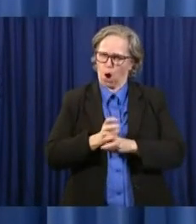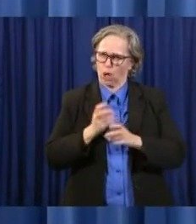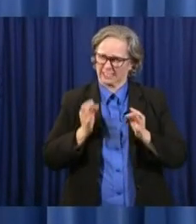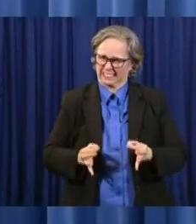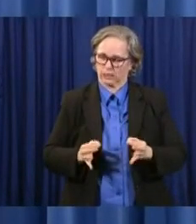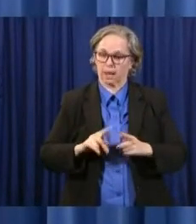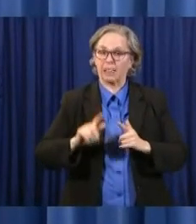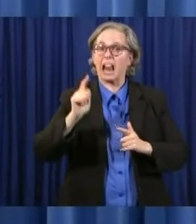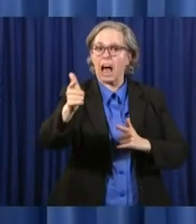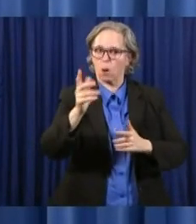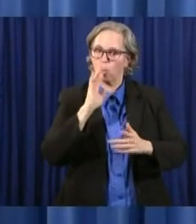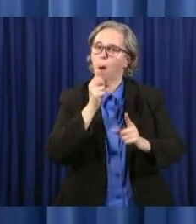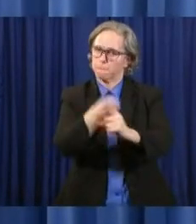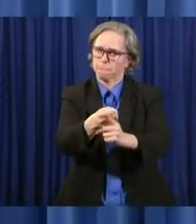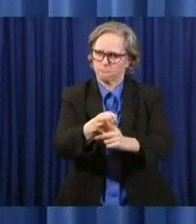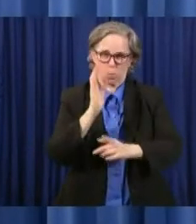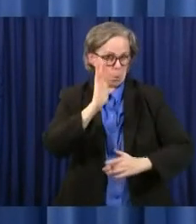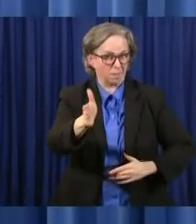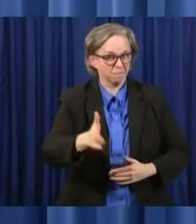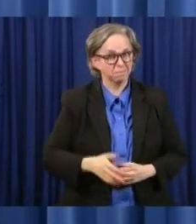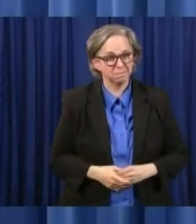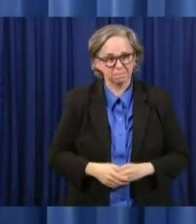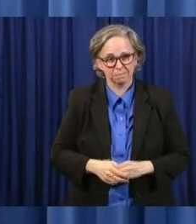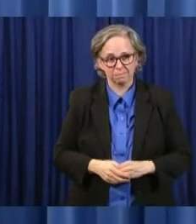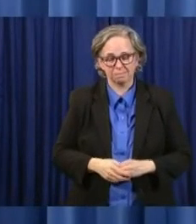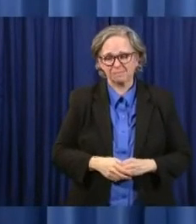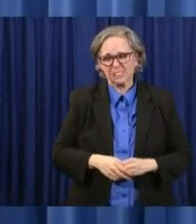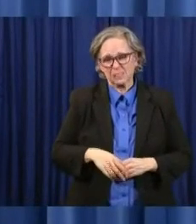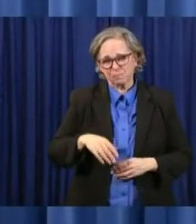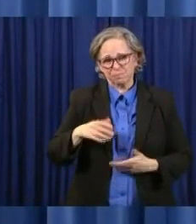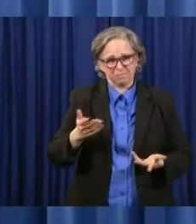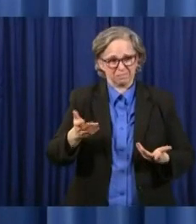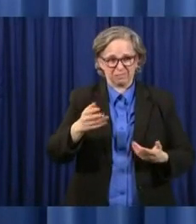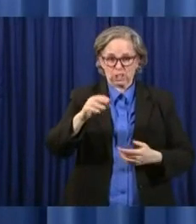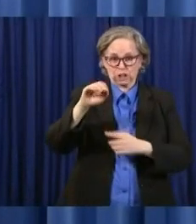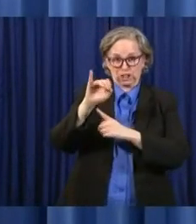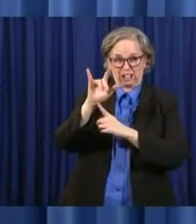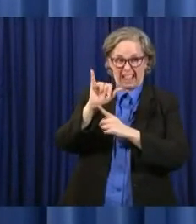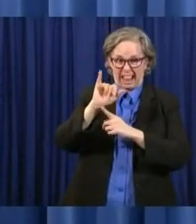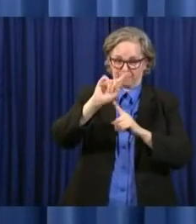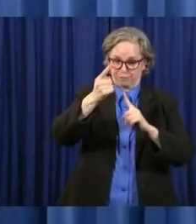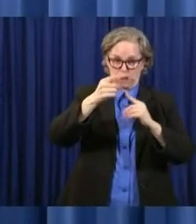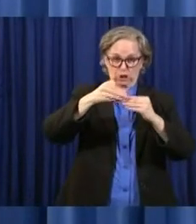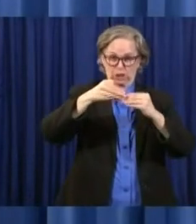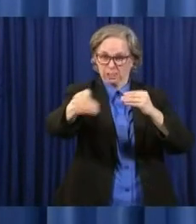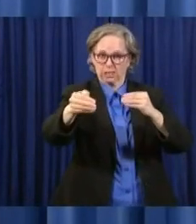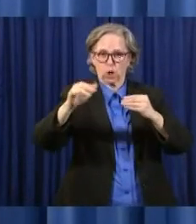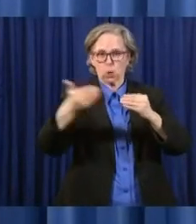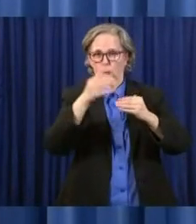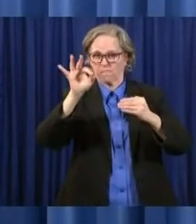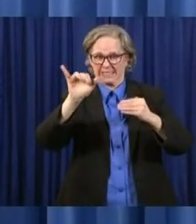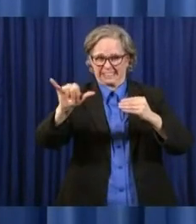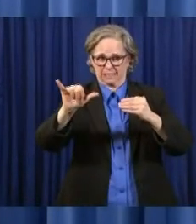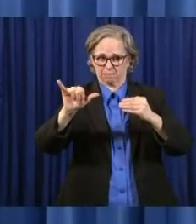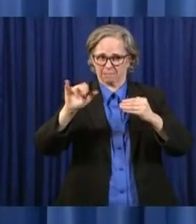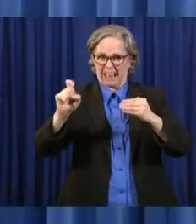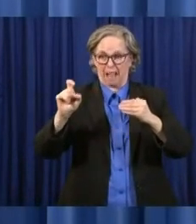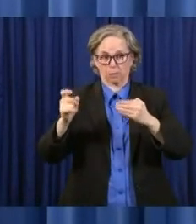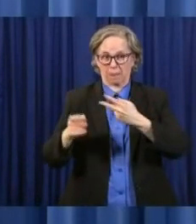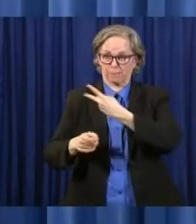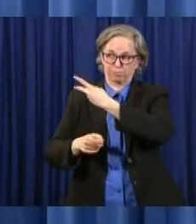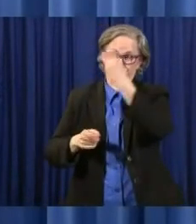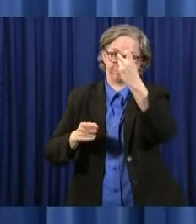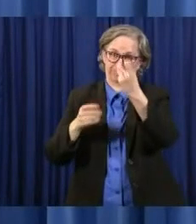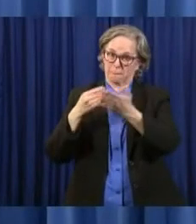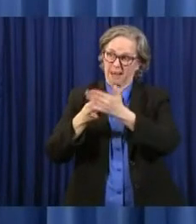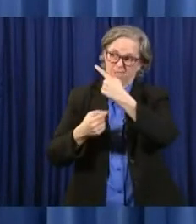So we know in this coming year that starts in July, you know, we're going to have to dip into the Rainy Day Fund. There's just